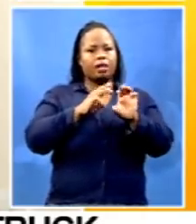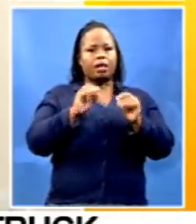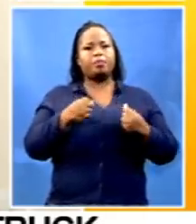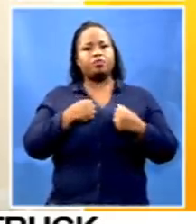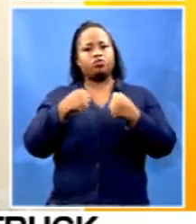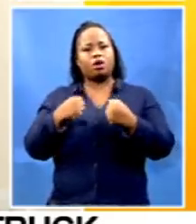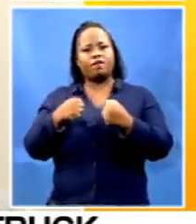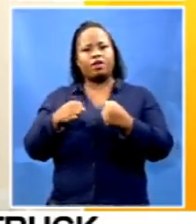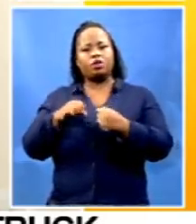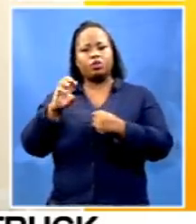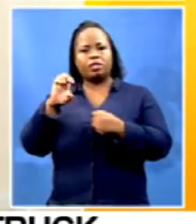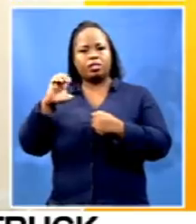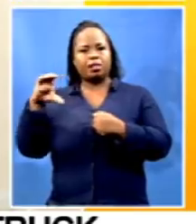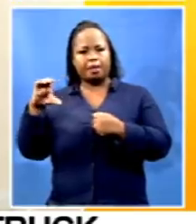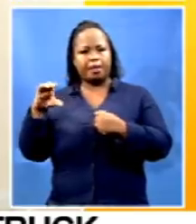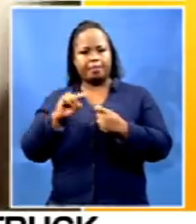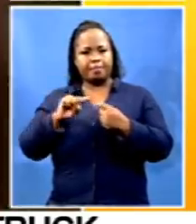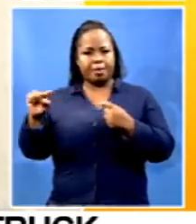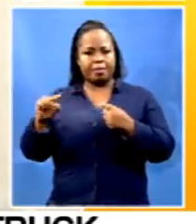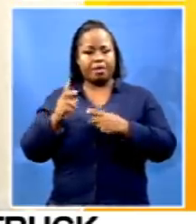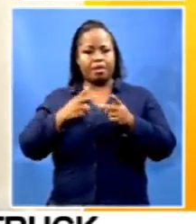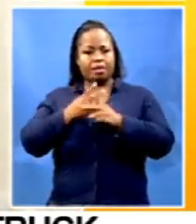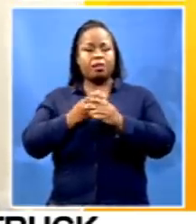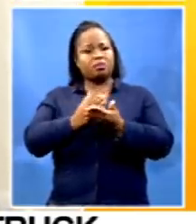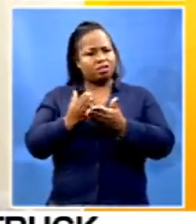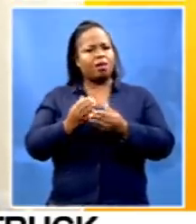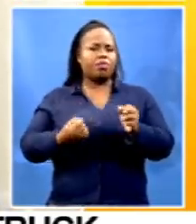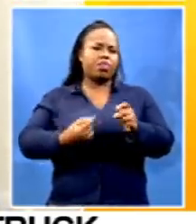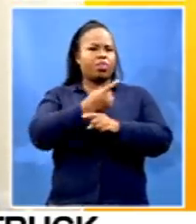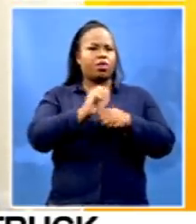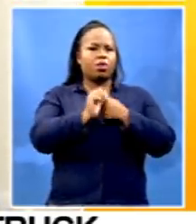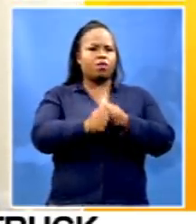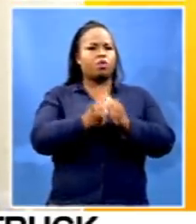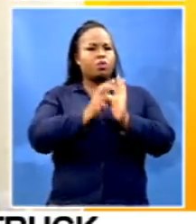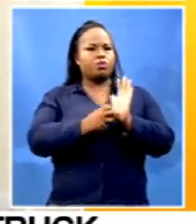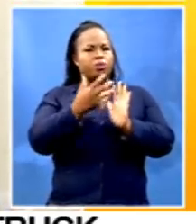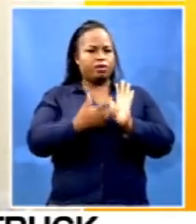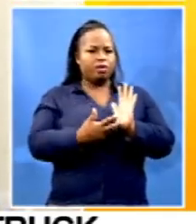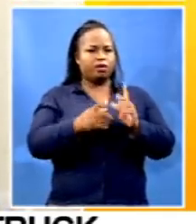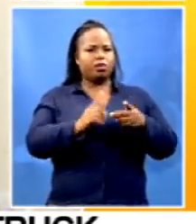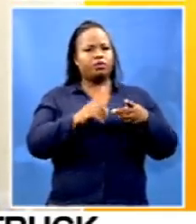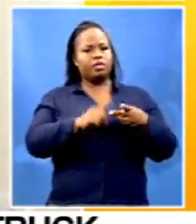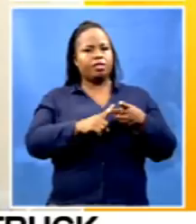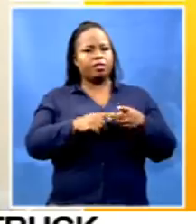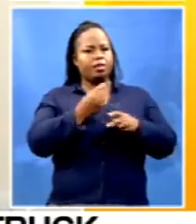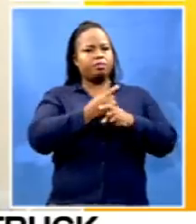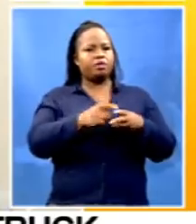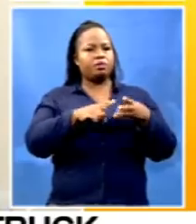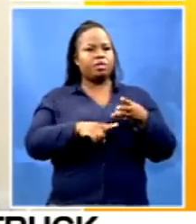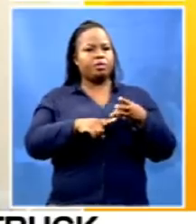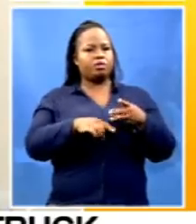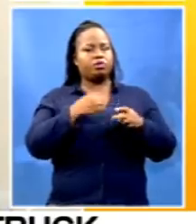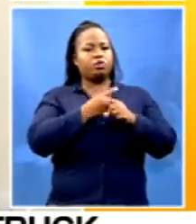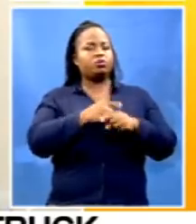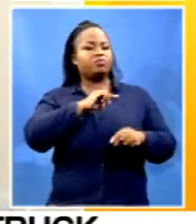Eastern Cape once again in contravention of the regulation rules. How has that situation been dealt with? Has